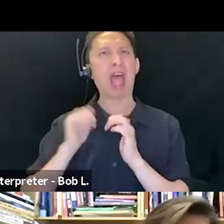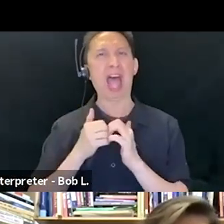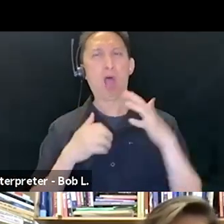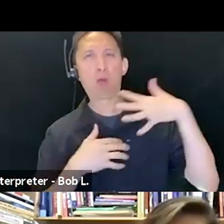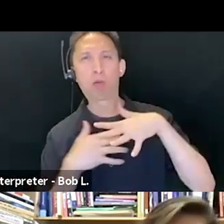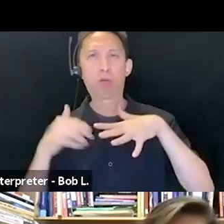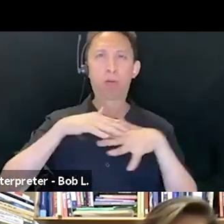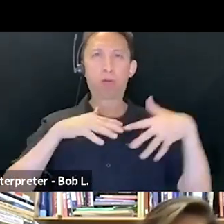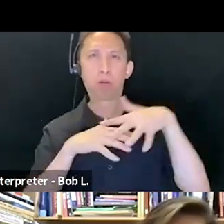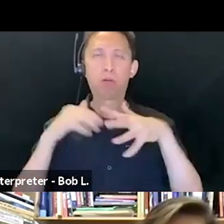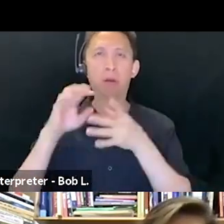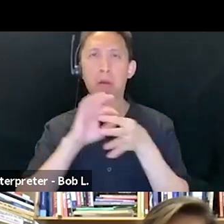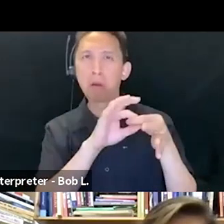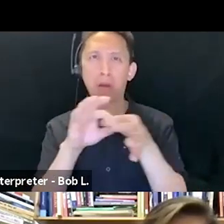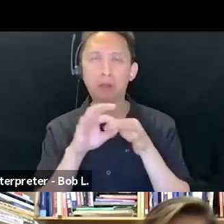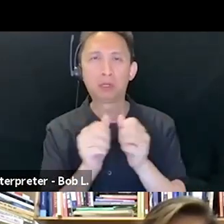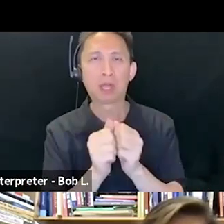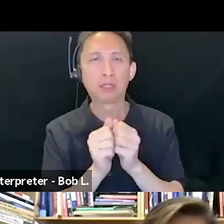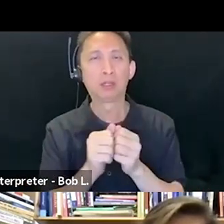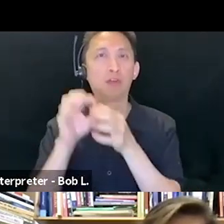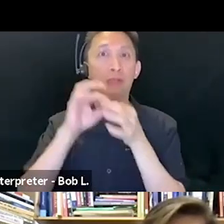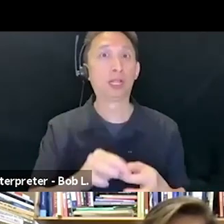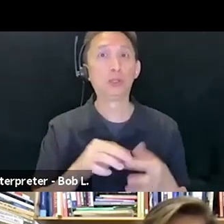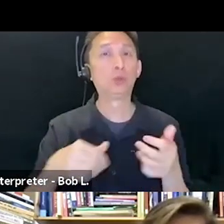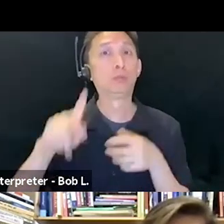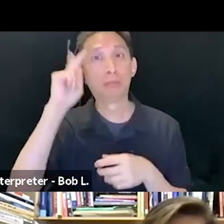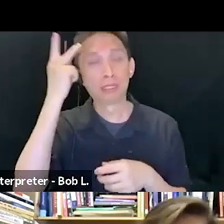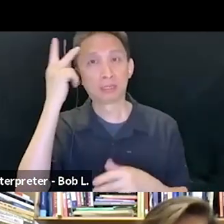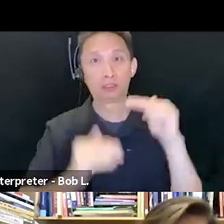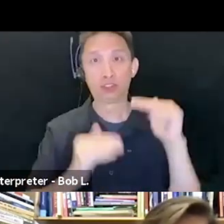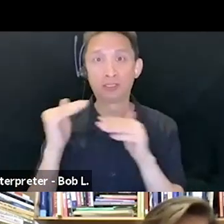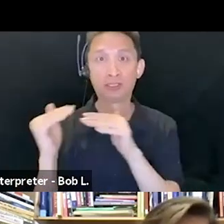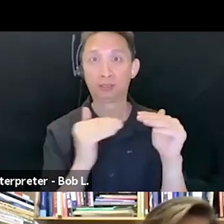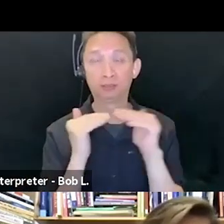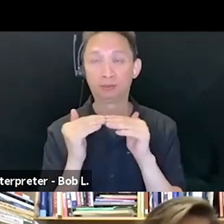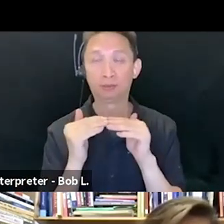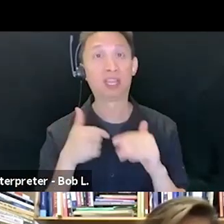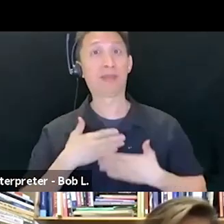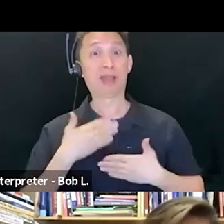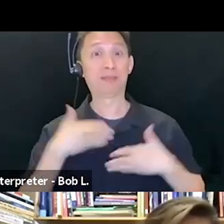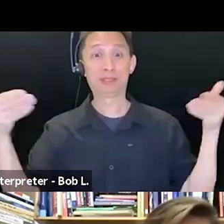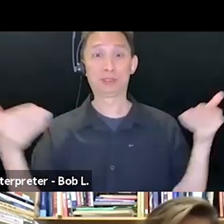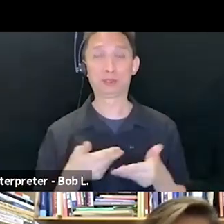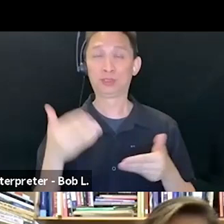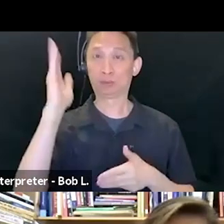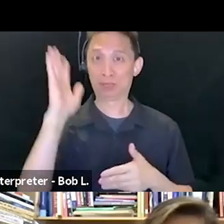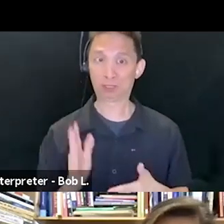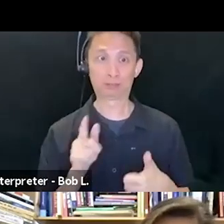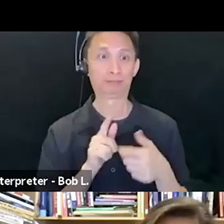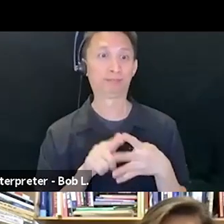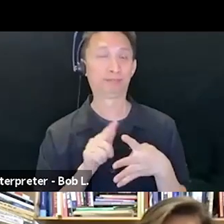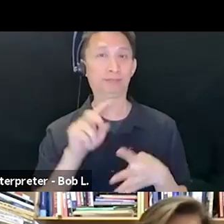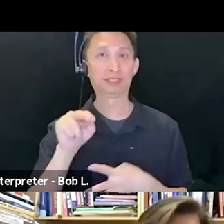about political justice. I'm very pleased to introduce our speakers. Nadia